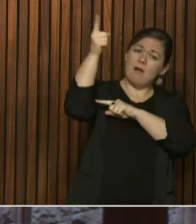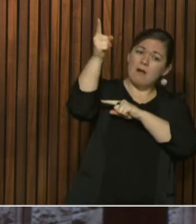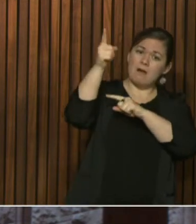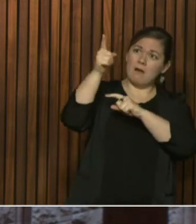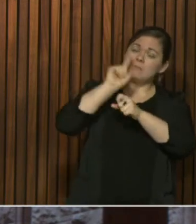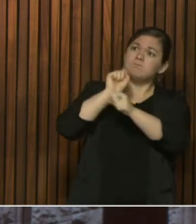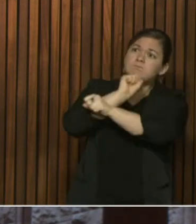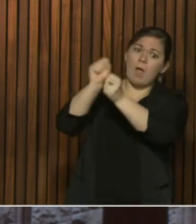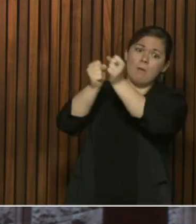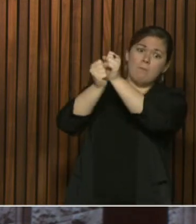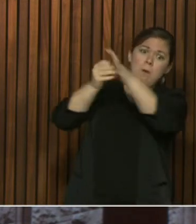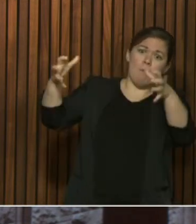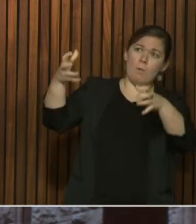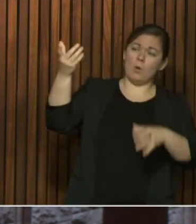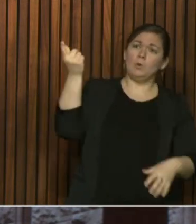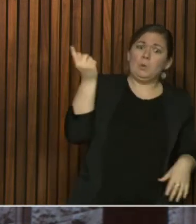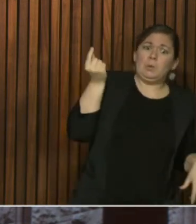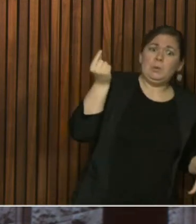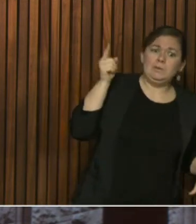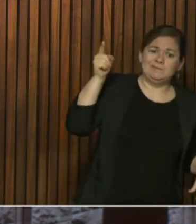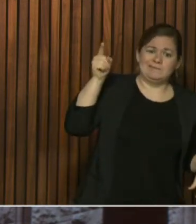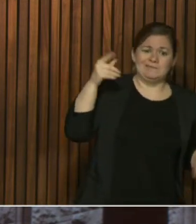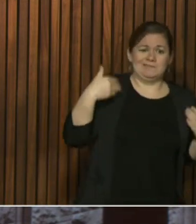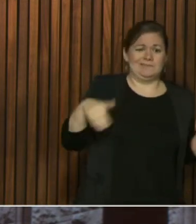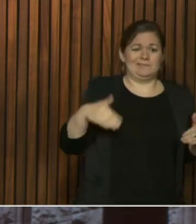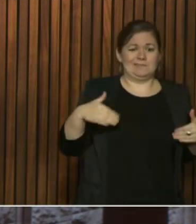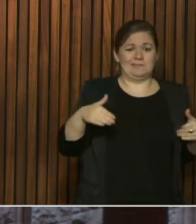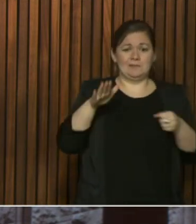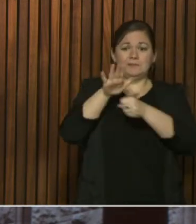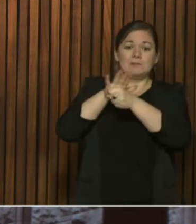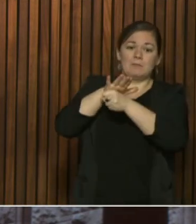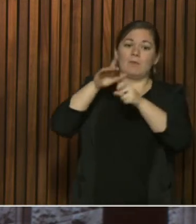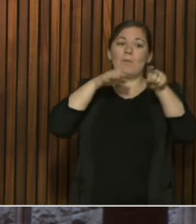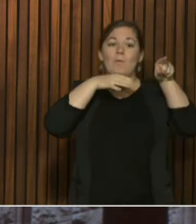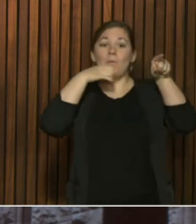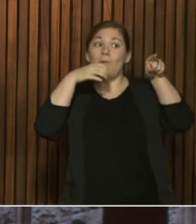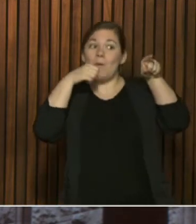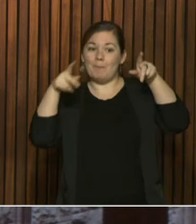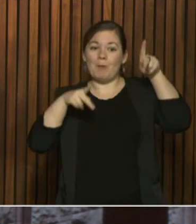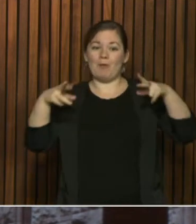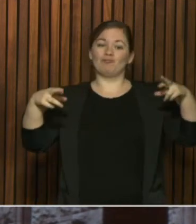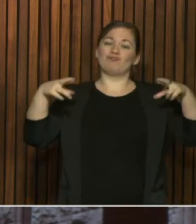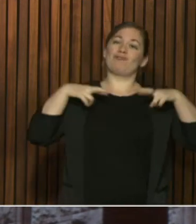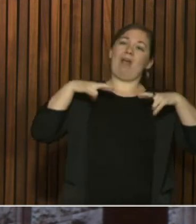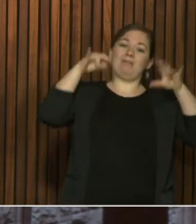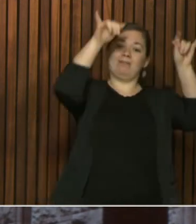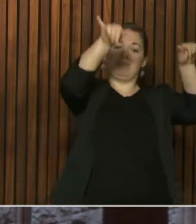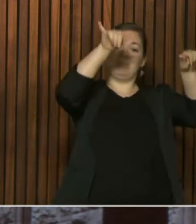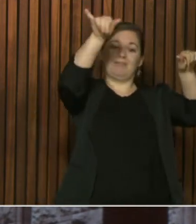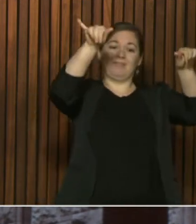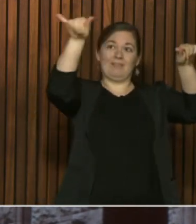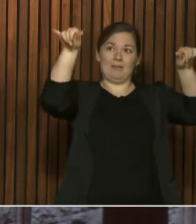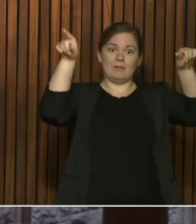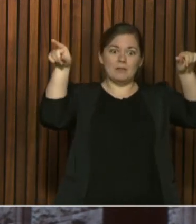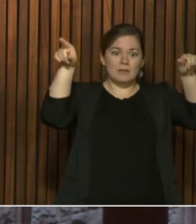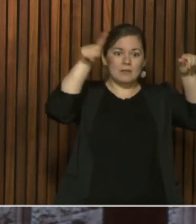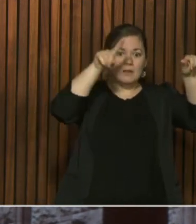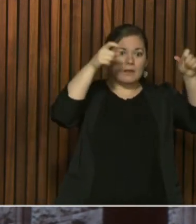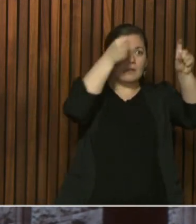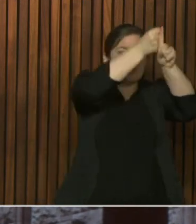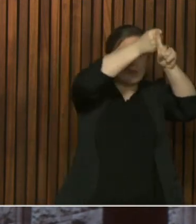some or have very much a number of retirees and older age groups that may have more risk of more severe consequences.